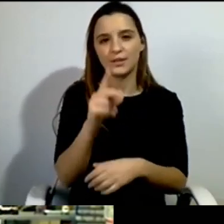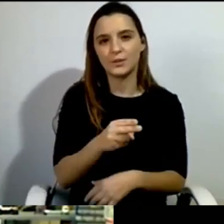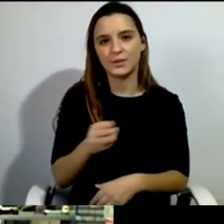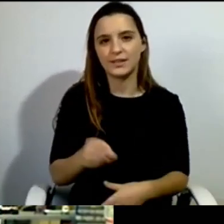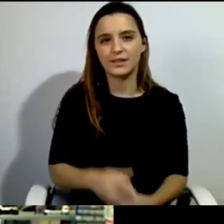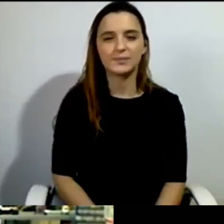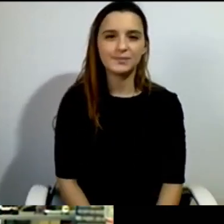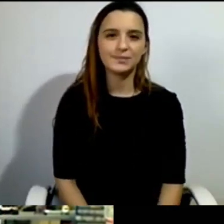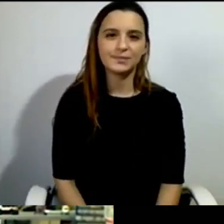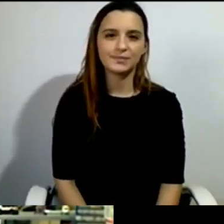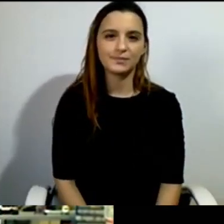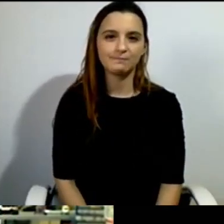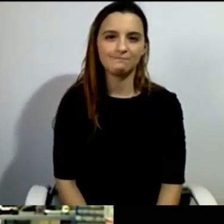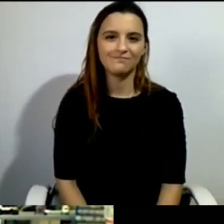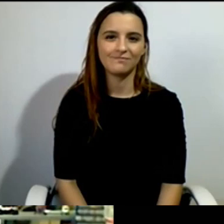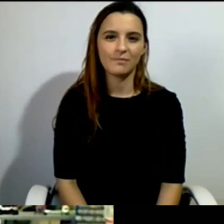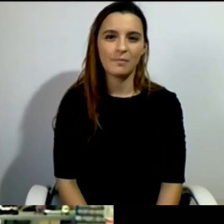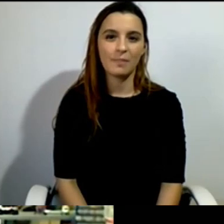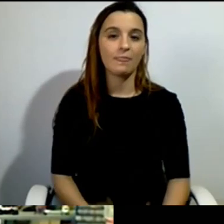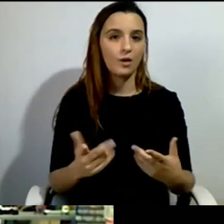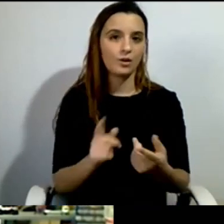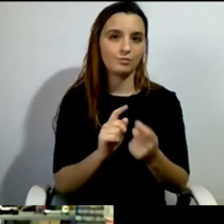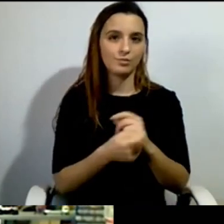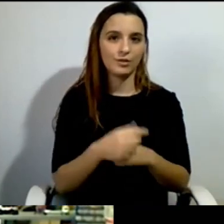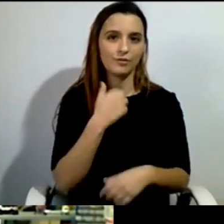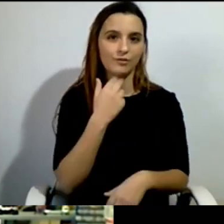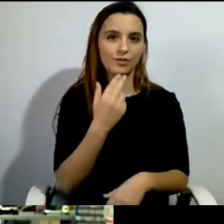Vou agora mudar para o inglês. Peter,